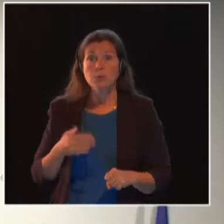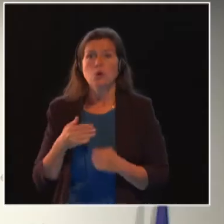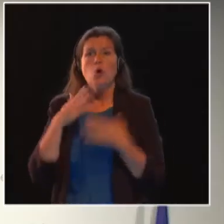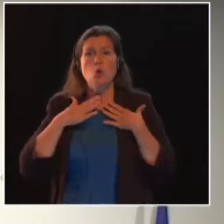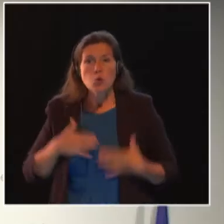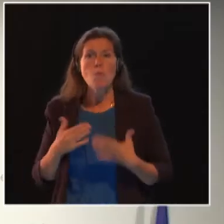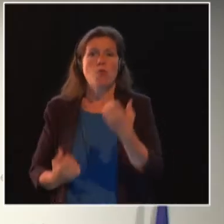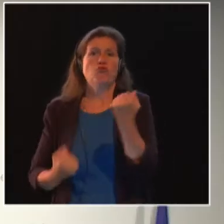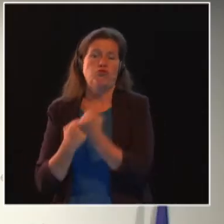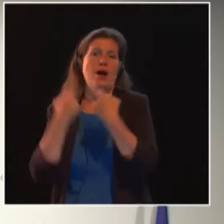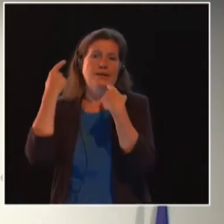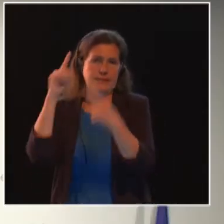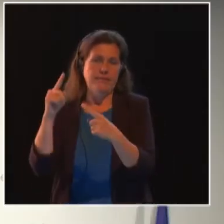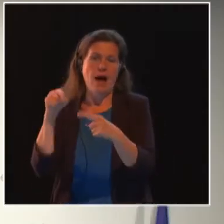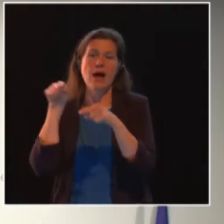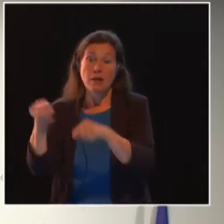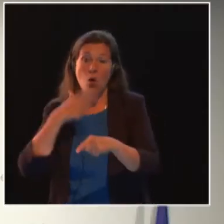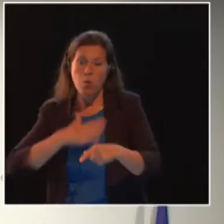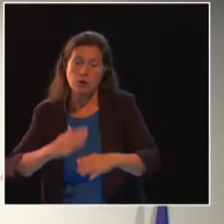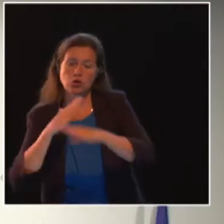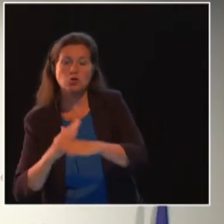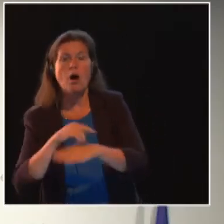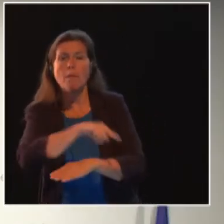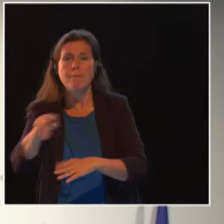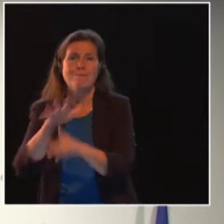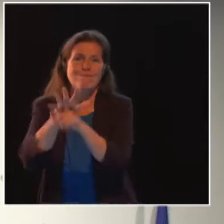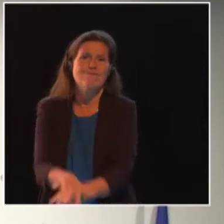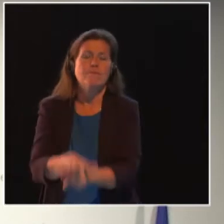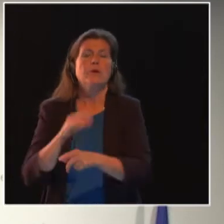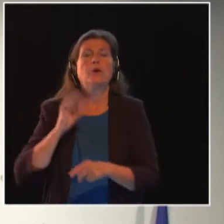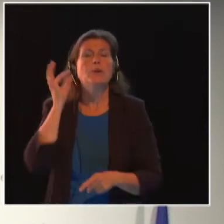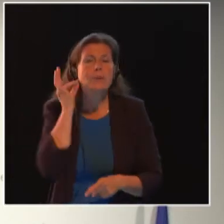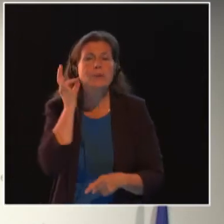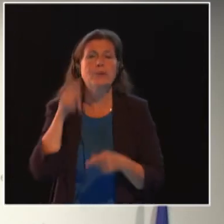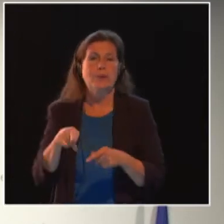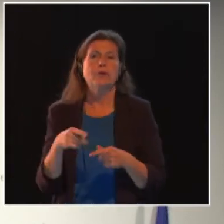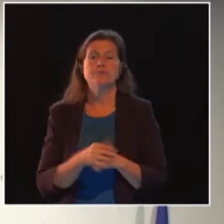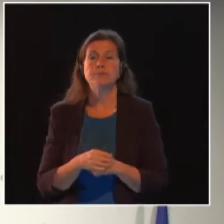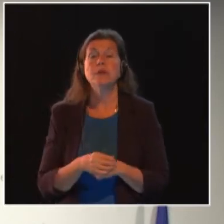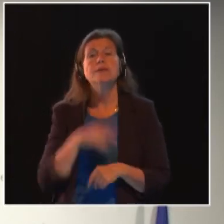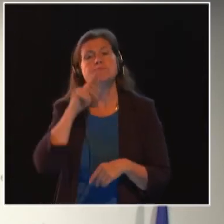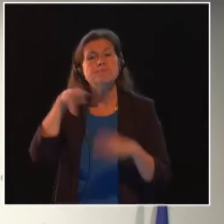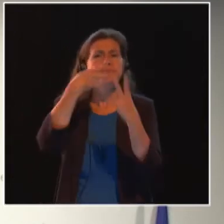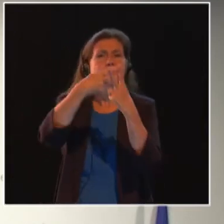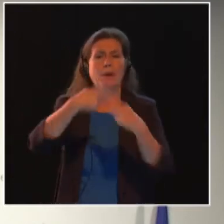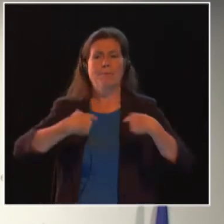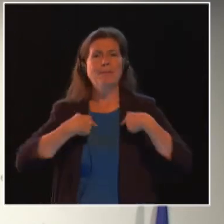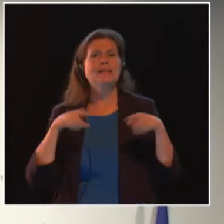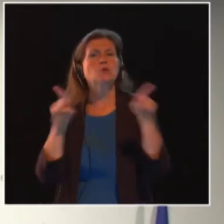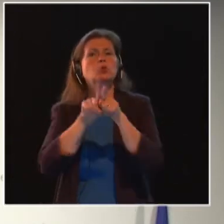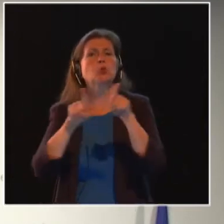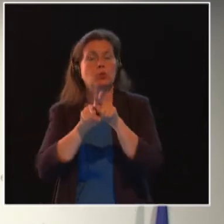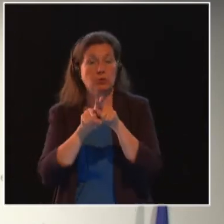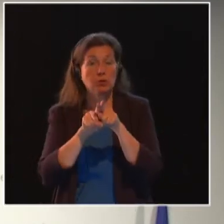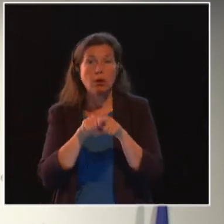end violence against women and girls. And do you think that's some kind of a backlash to the Me Too-type movements and the others? Is there like a